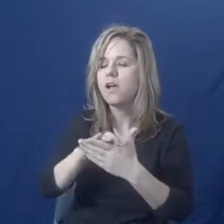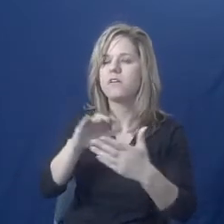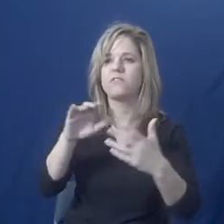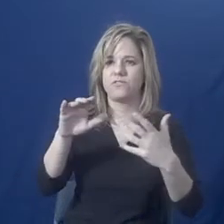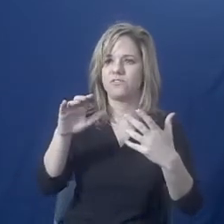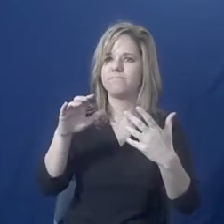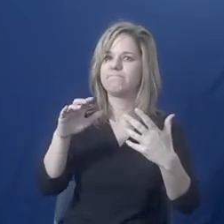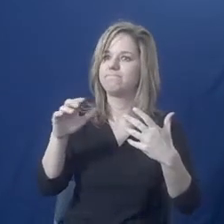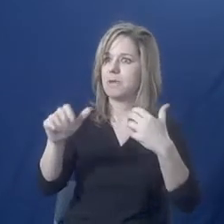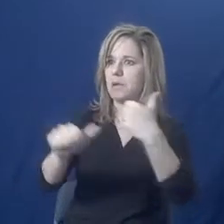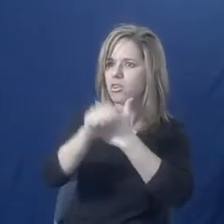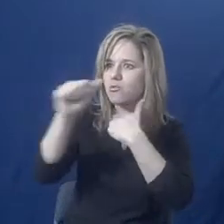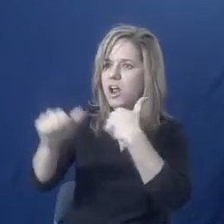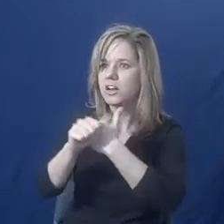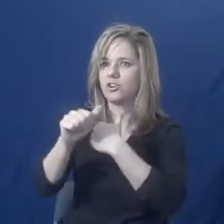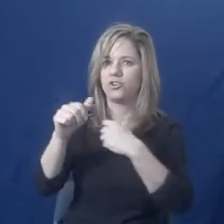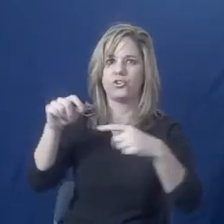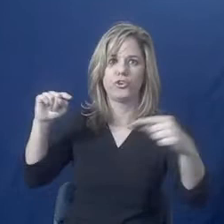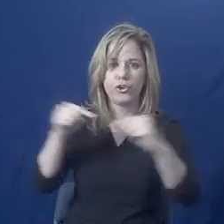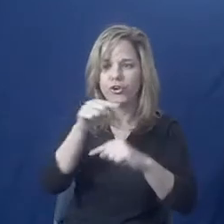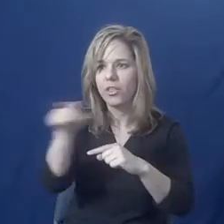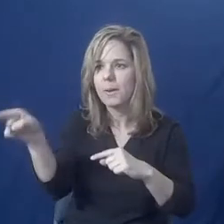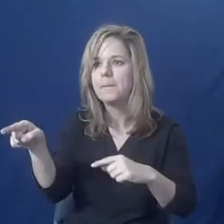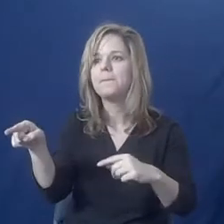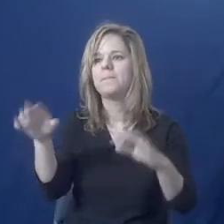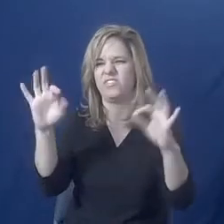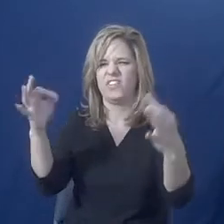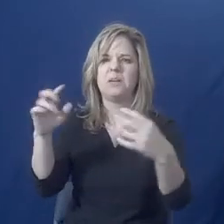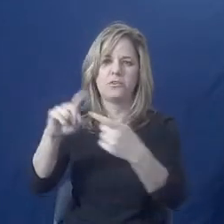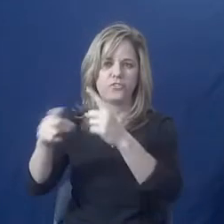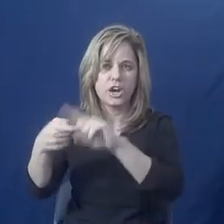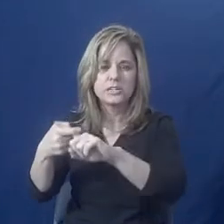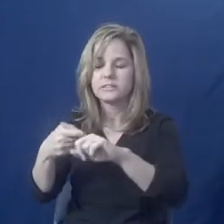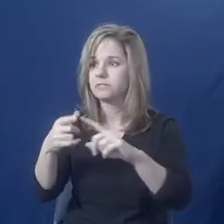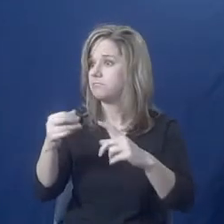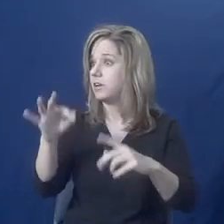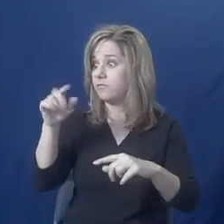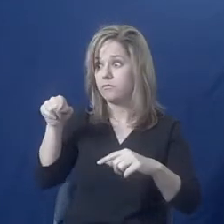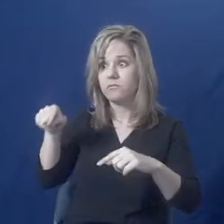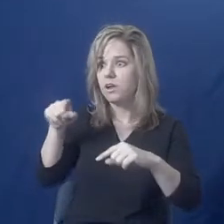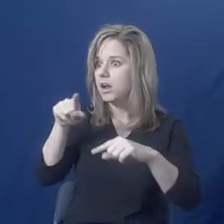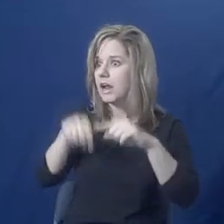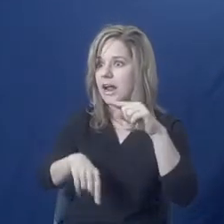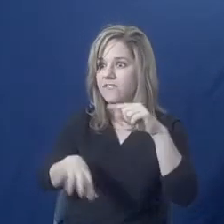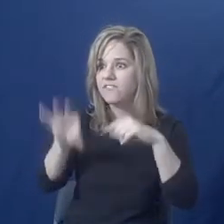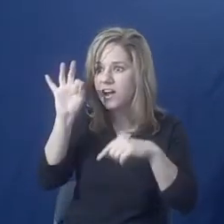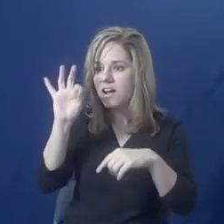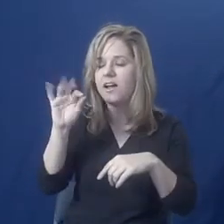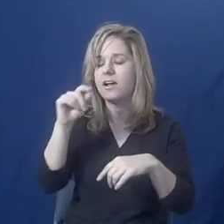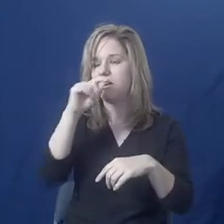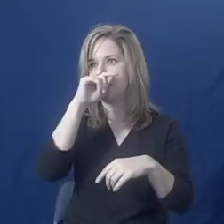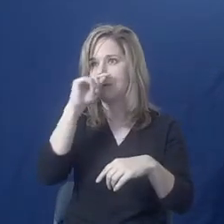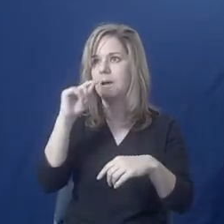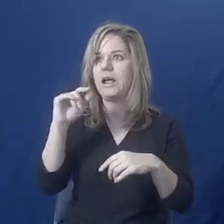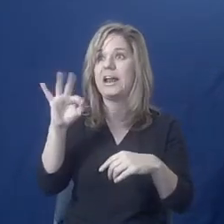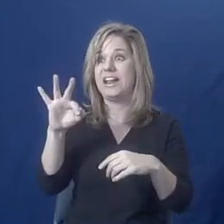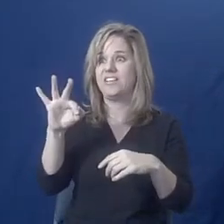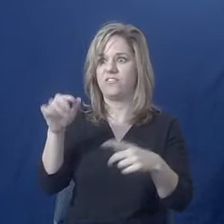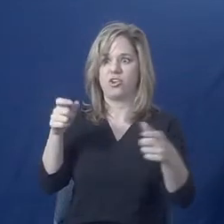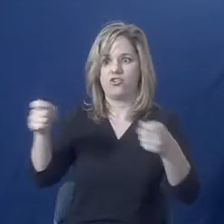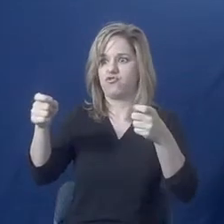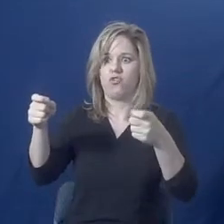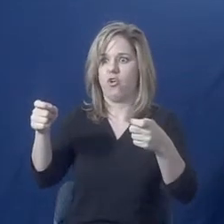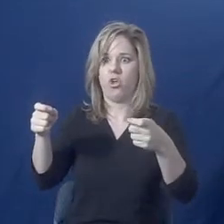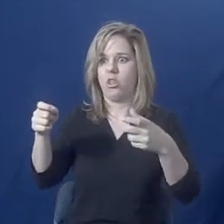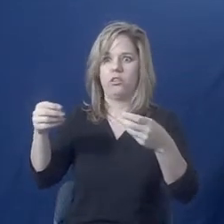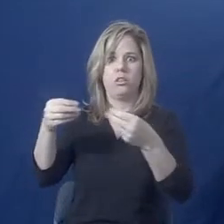They may threaten to hurt family and friends if they can't find the person and if they can't have the